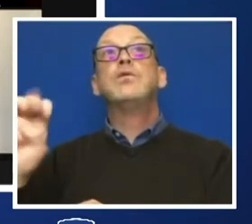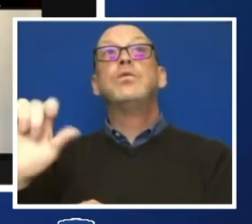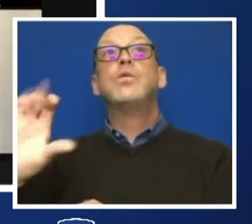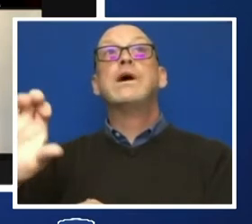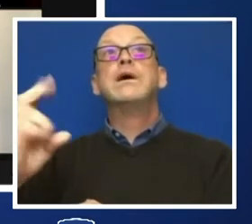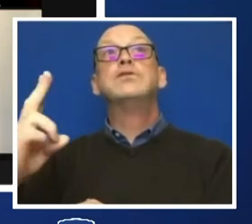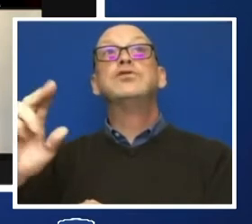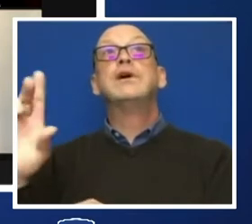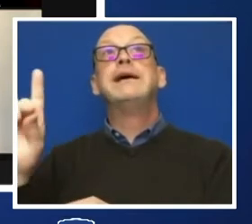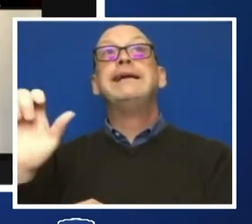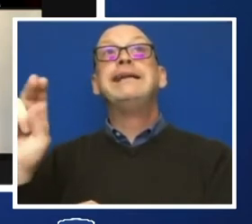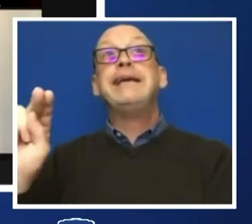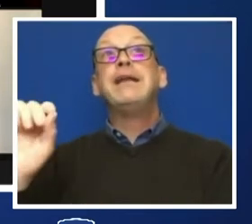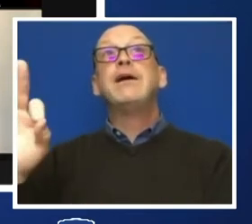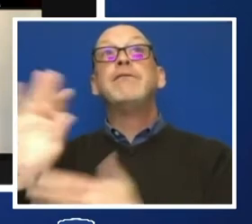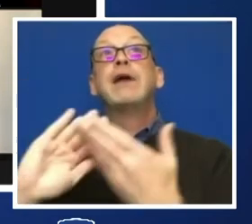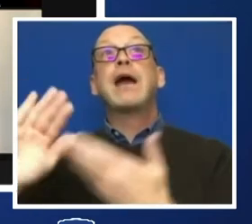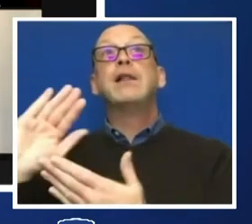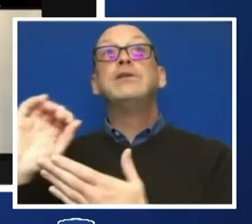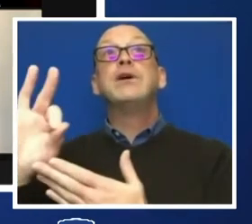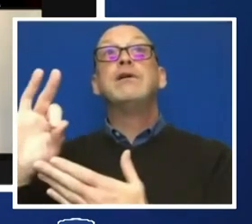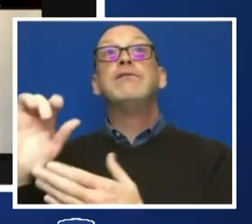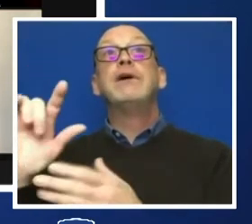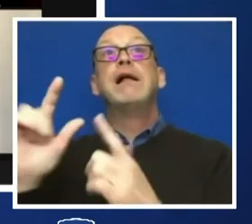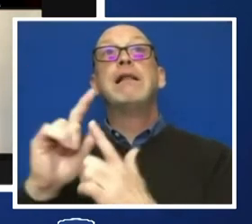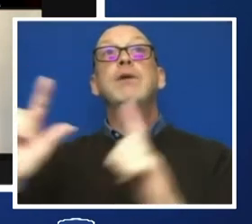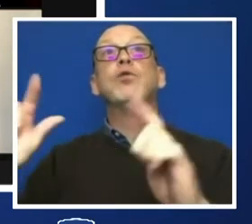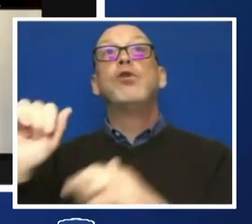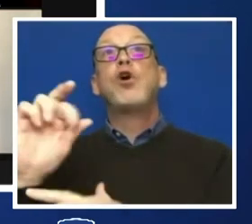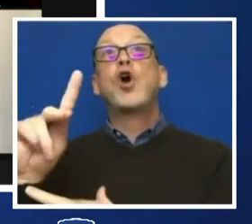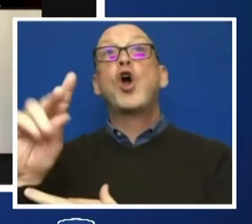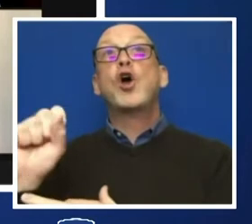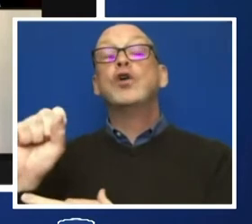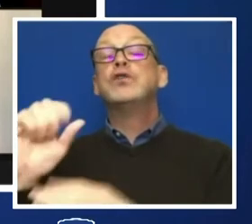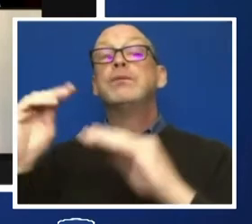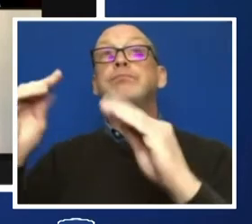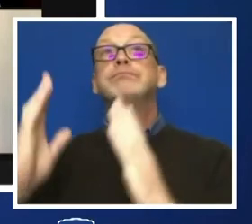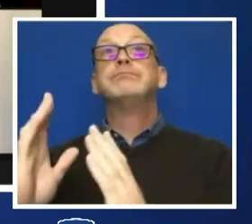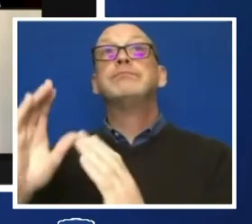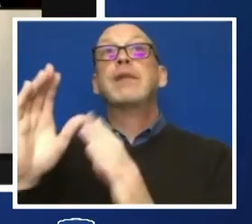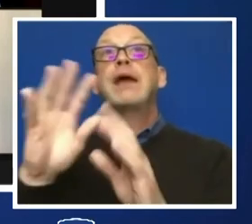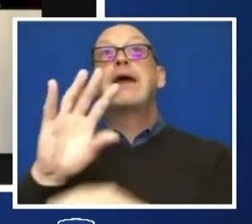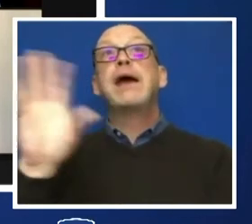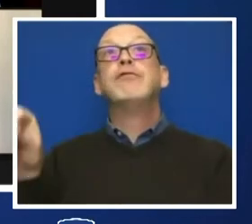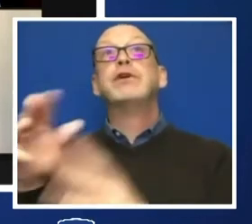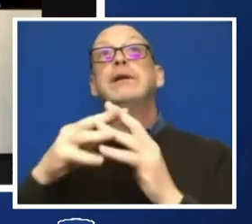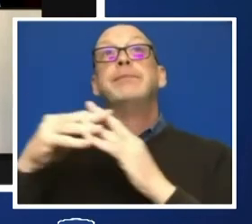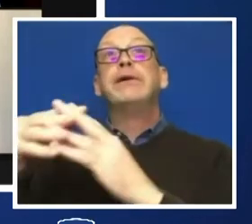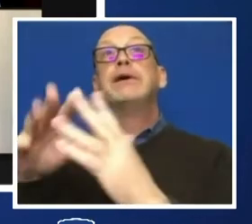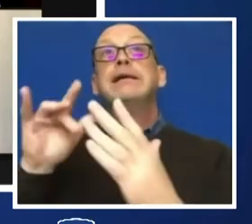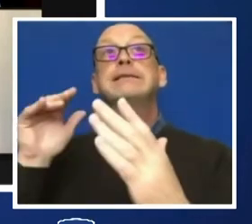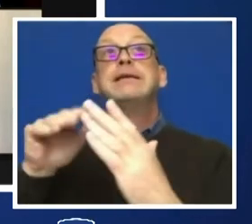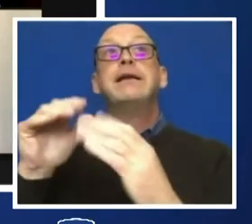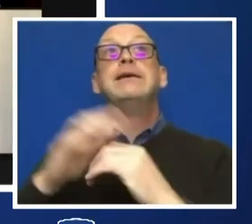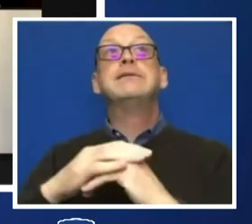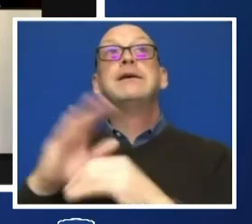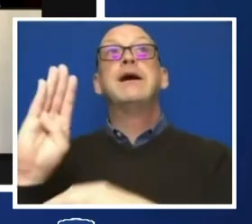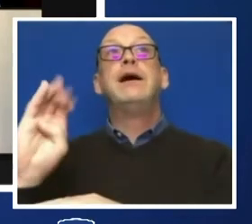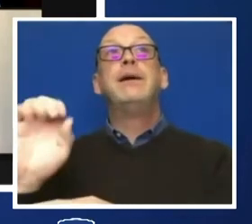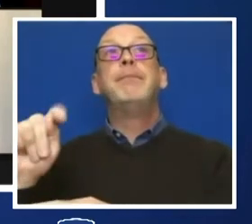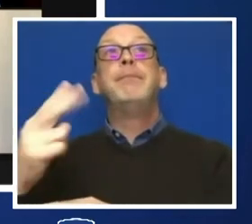Professor of Anthropology, Communications, History, and Women's Gender and Sexuality Studies, Penn State Altoona.